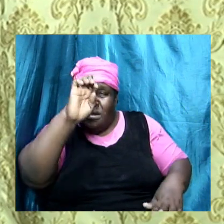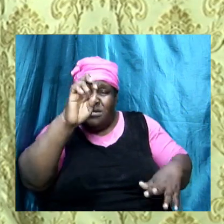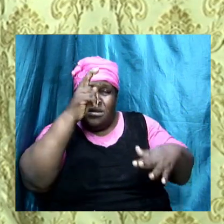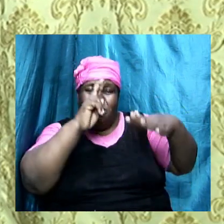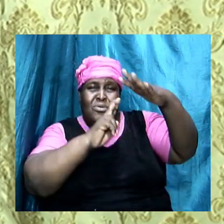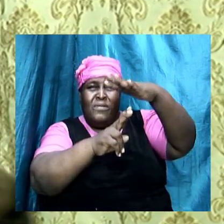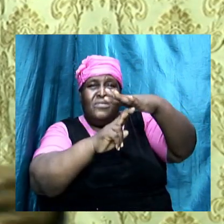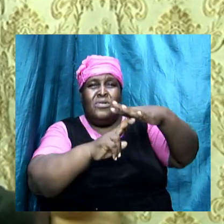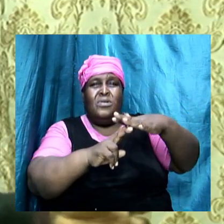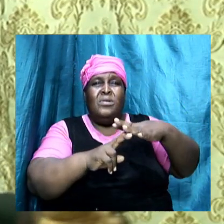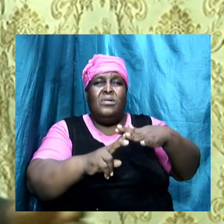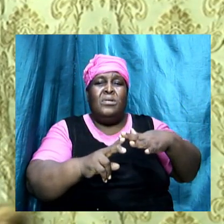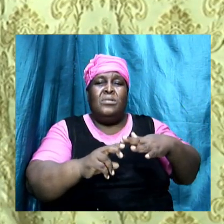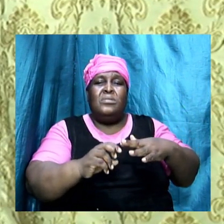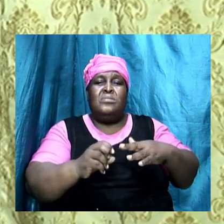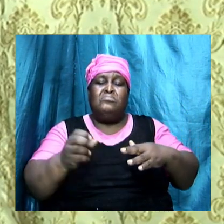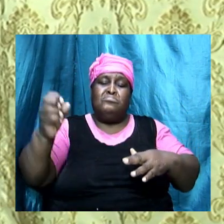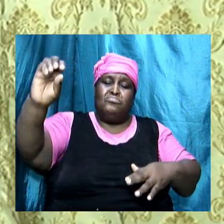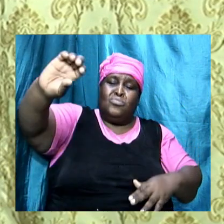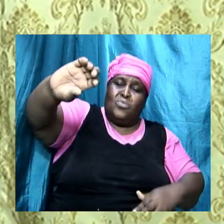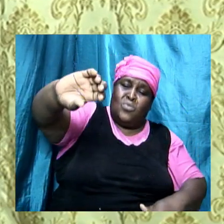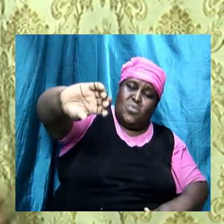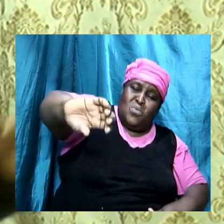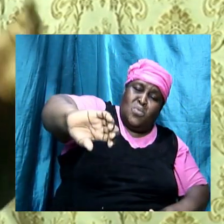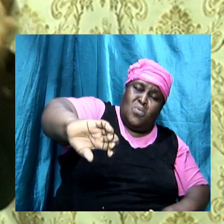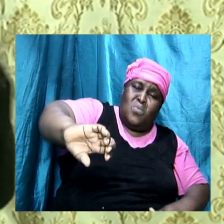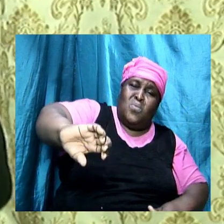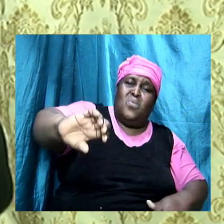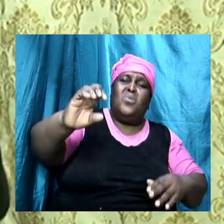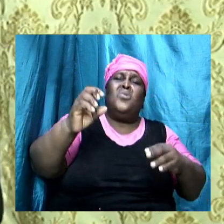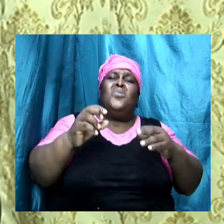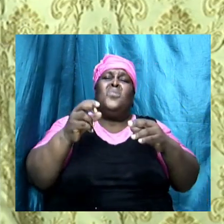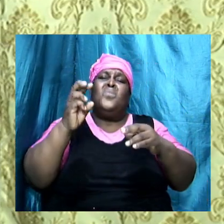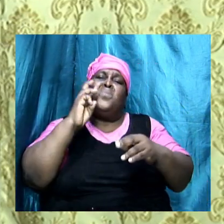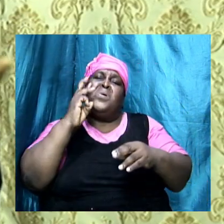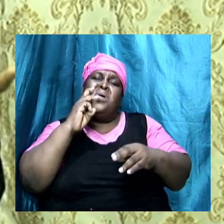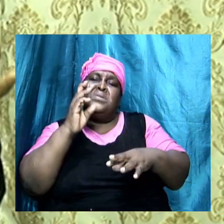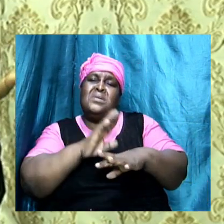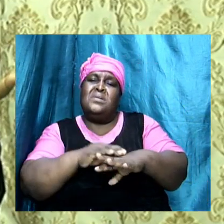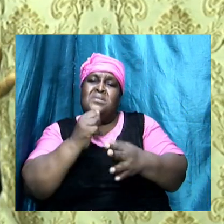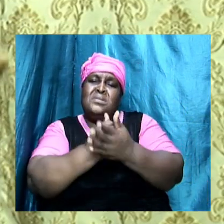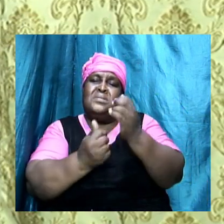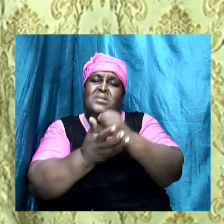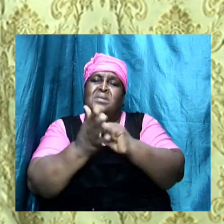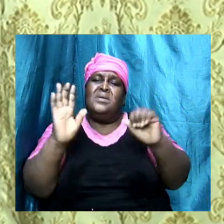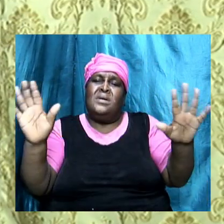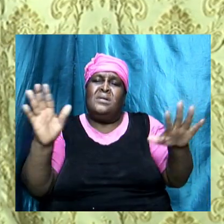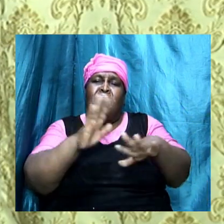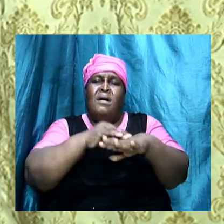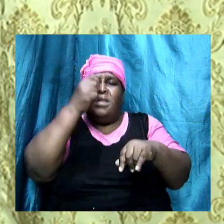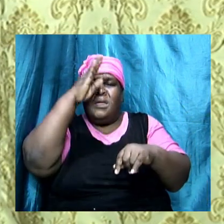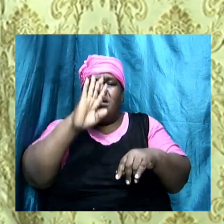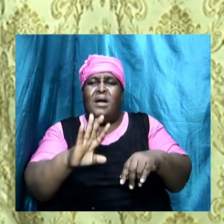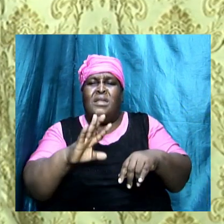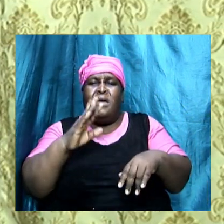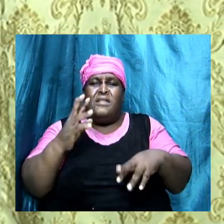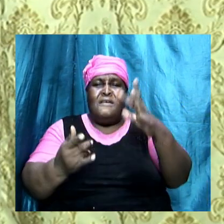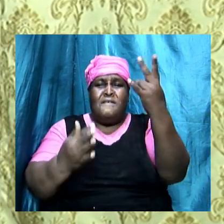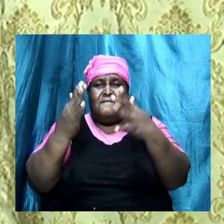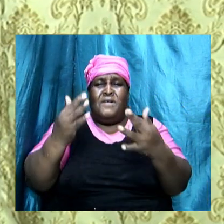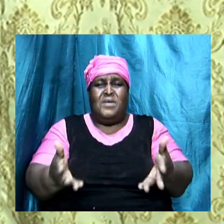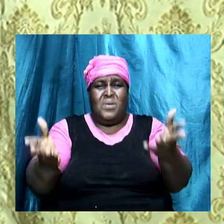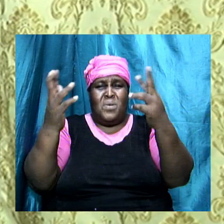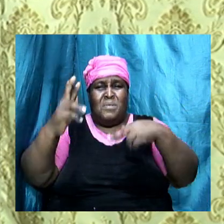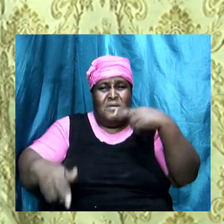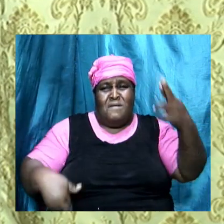threw some water and the sacrifice and he just called God and fire came and there was a revival in the